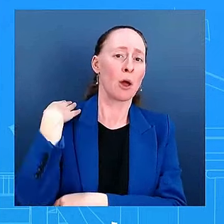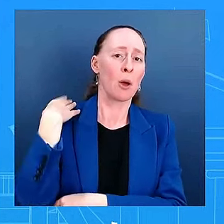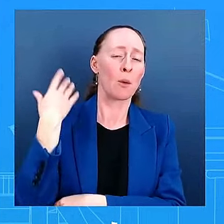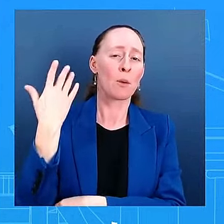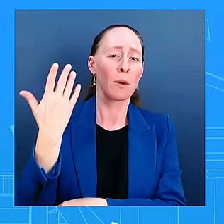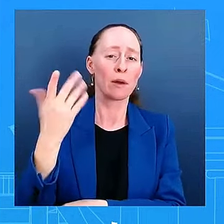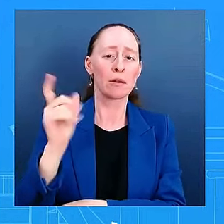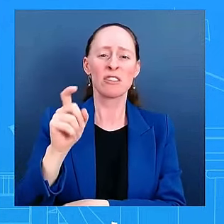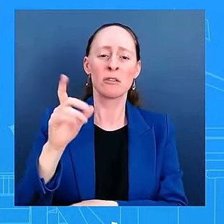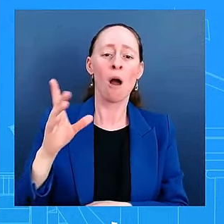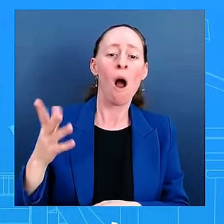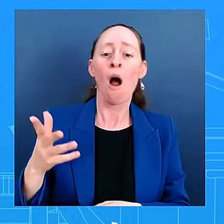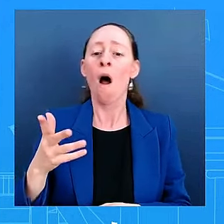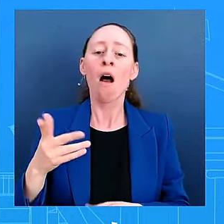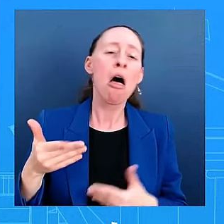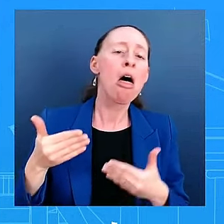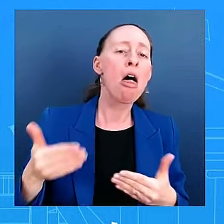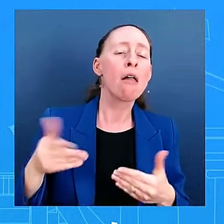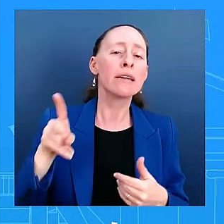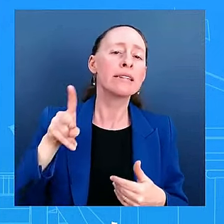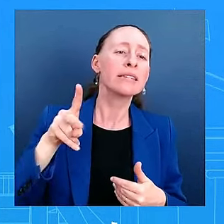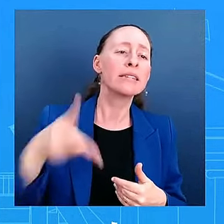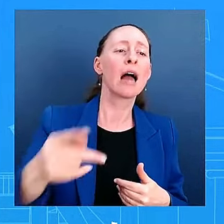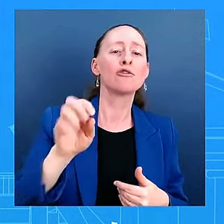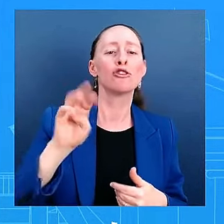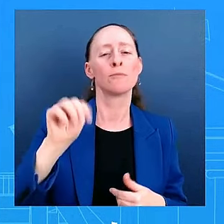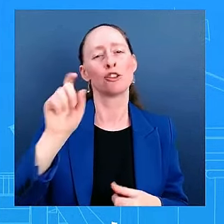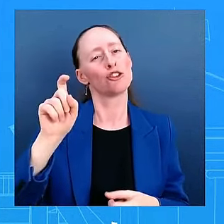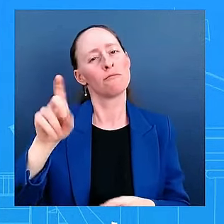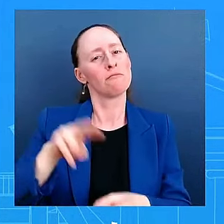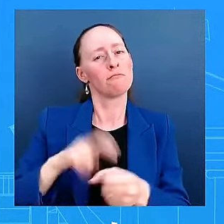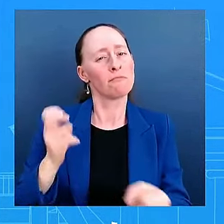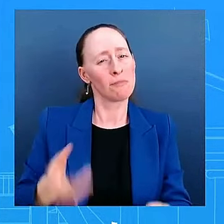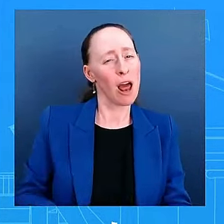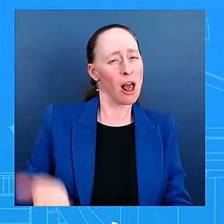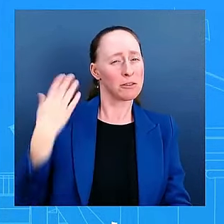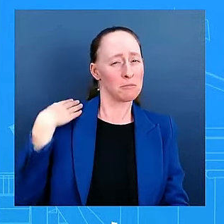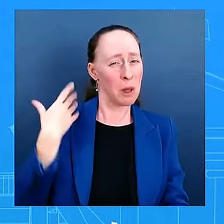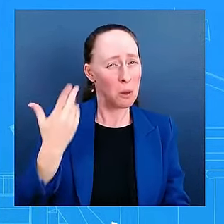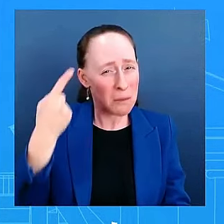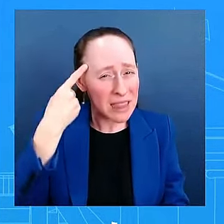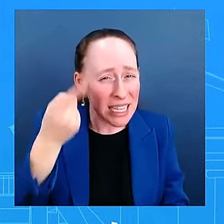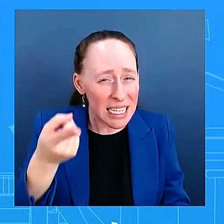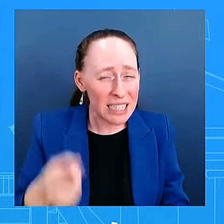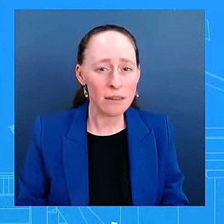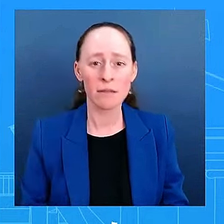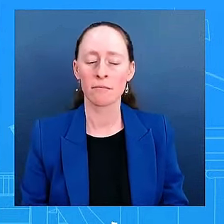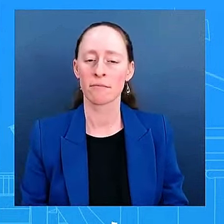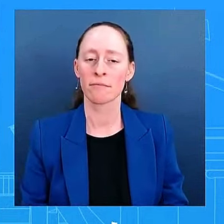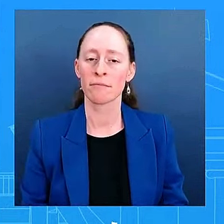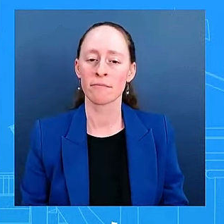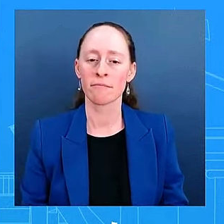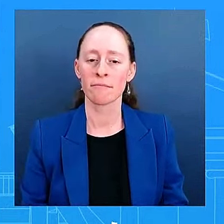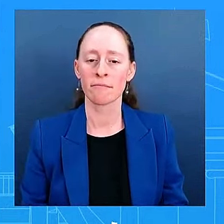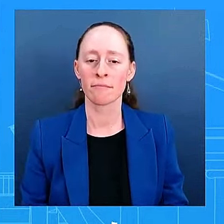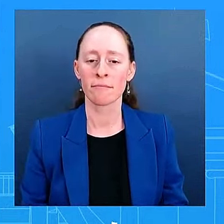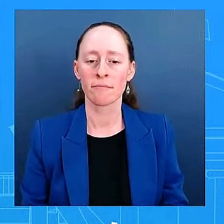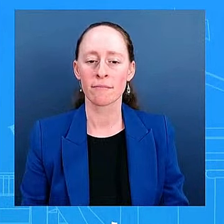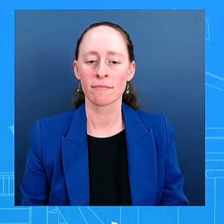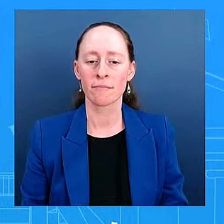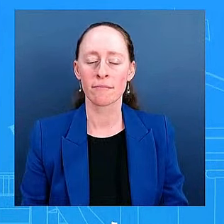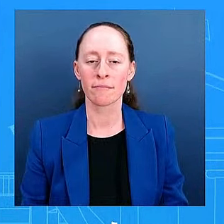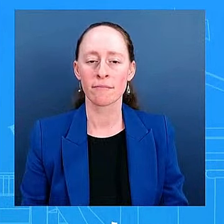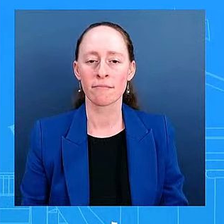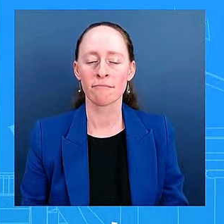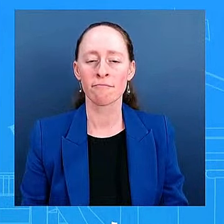the president is very proud of what he was able